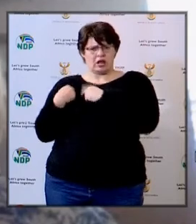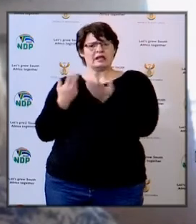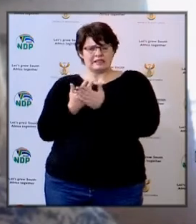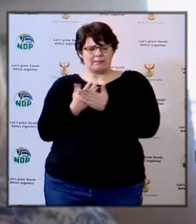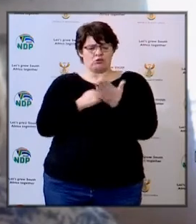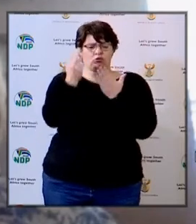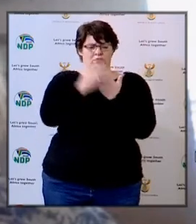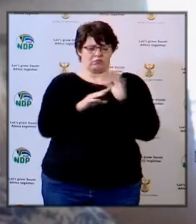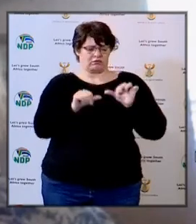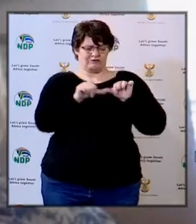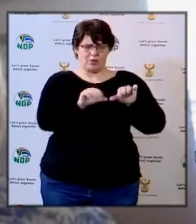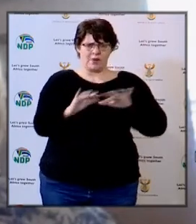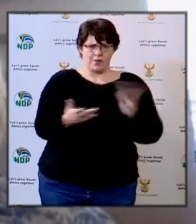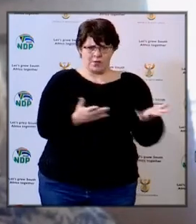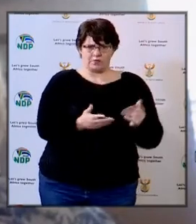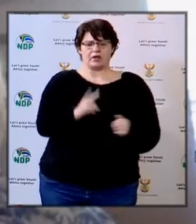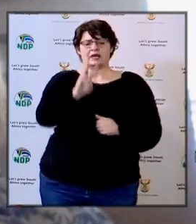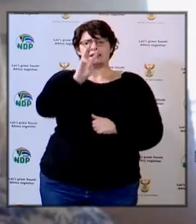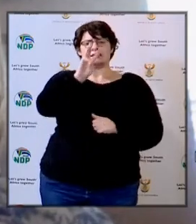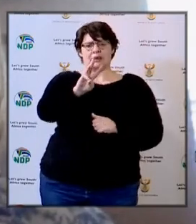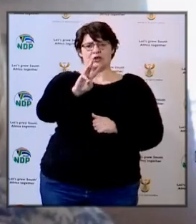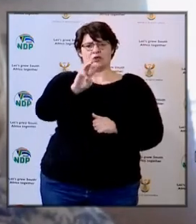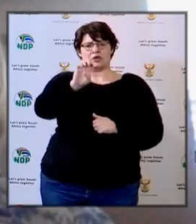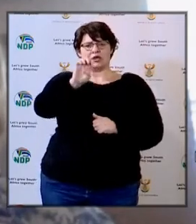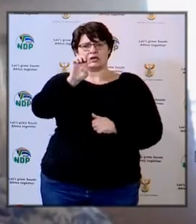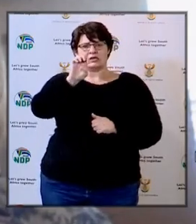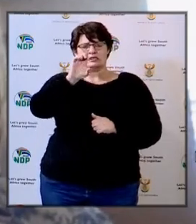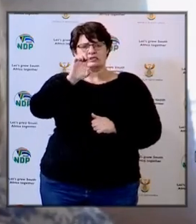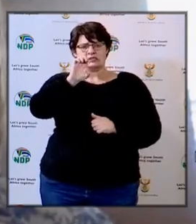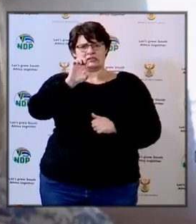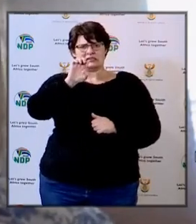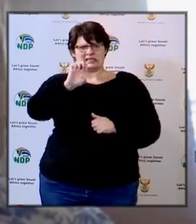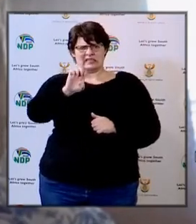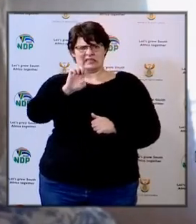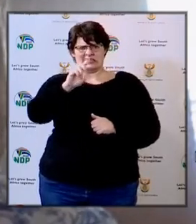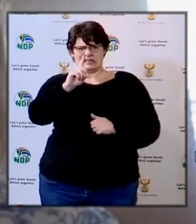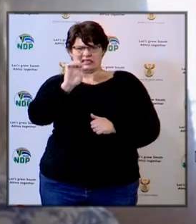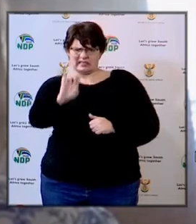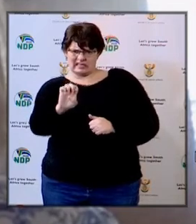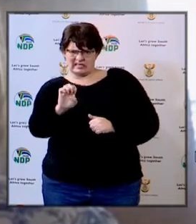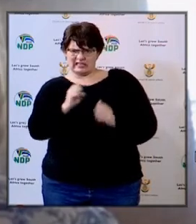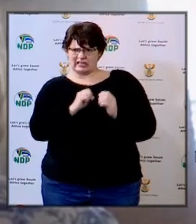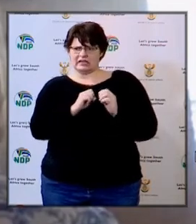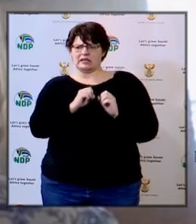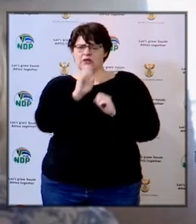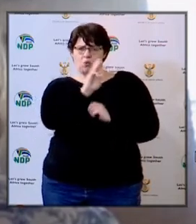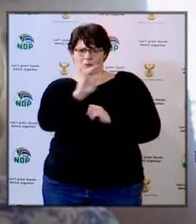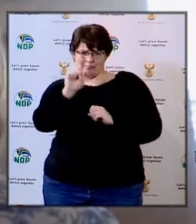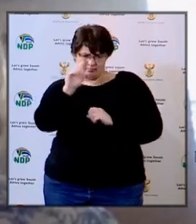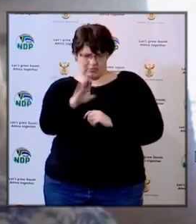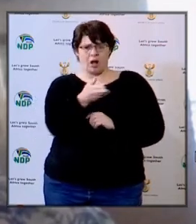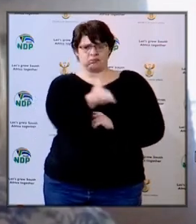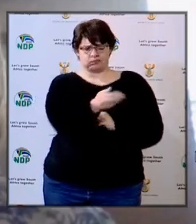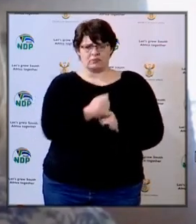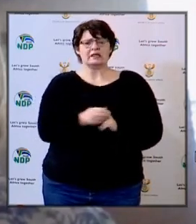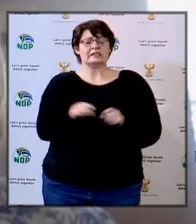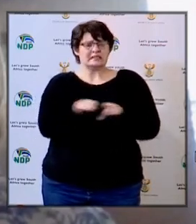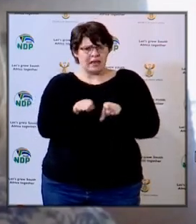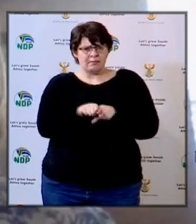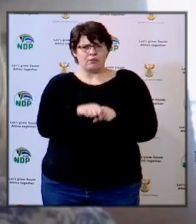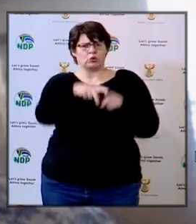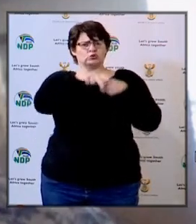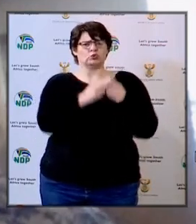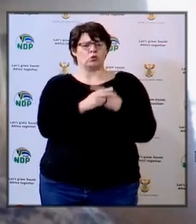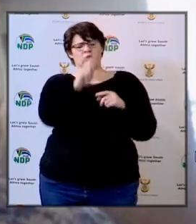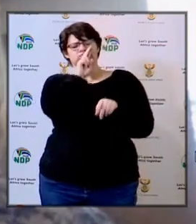the curriculum. And all of these can be found on the WCED website under the Back to School page. We've also developed a monitoring